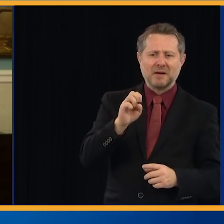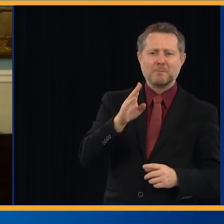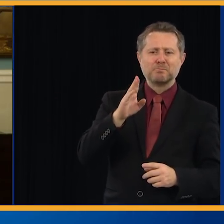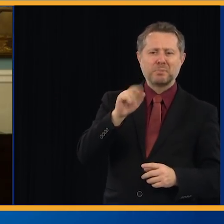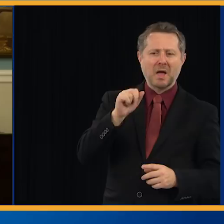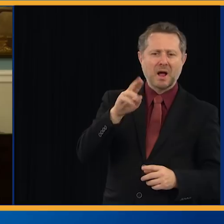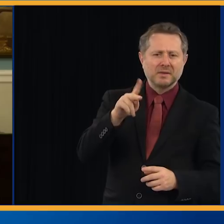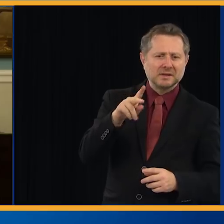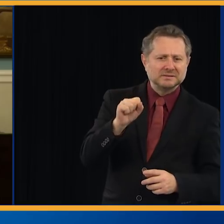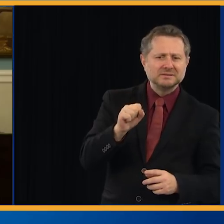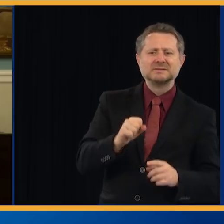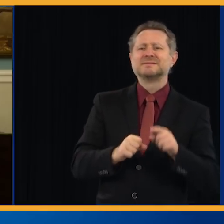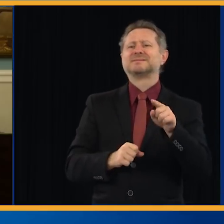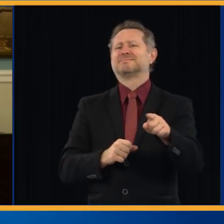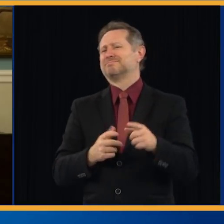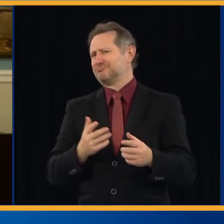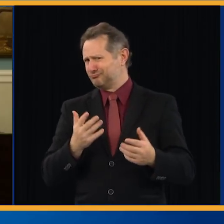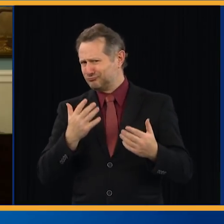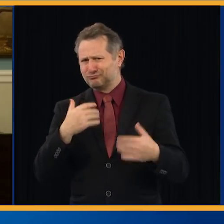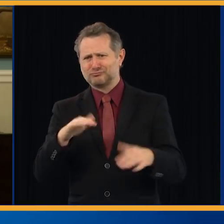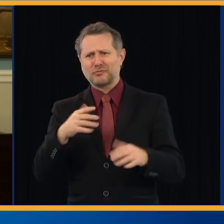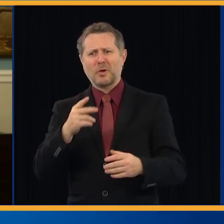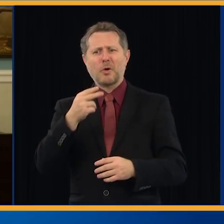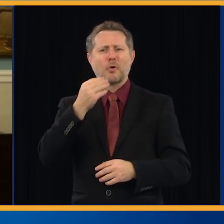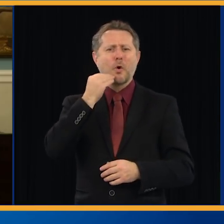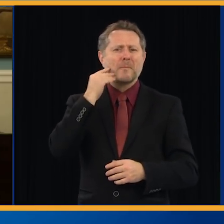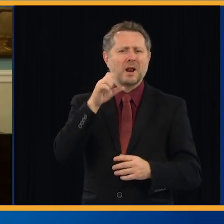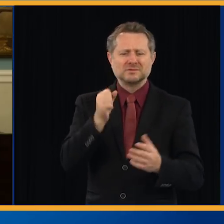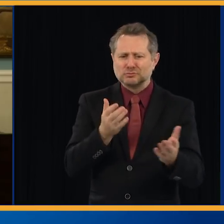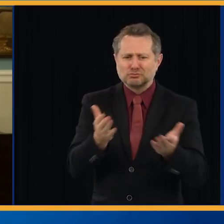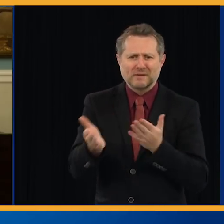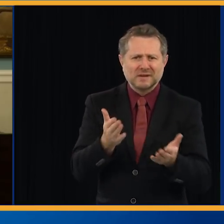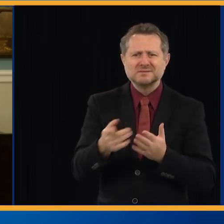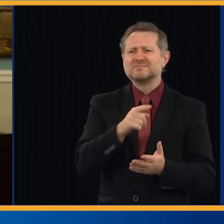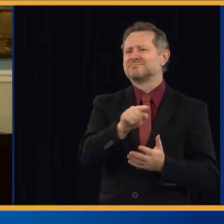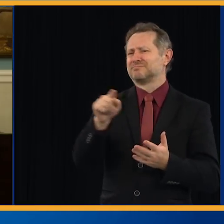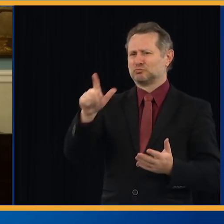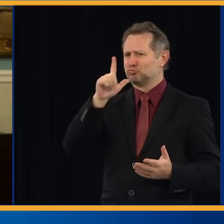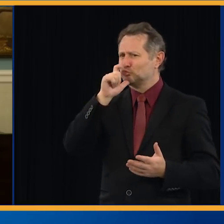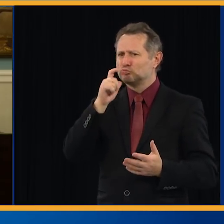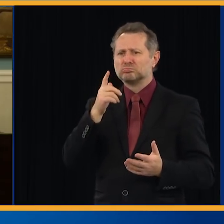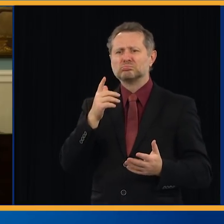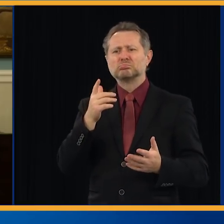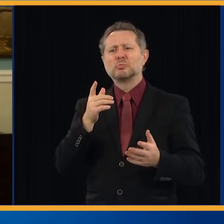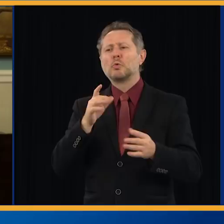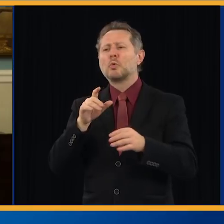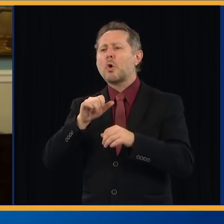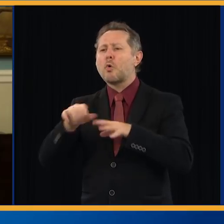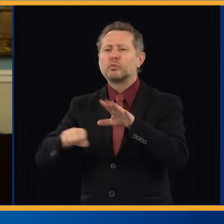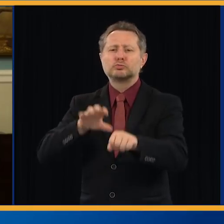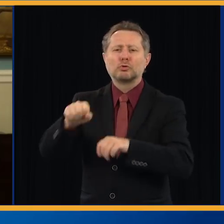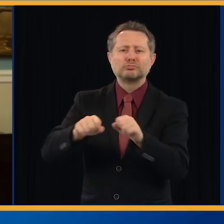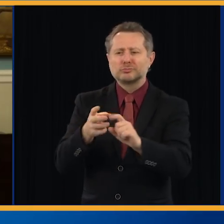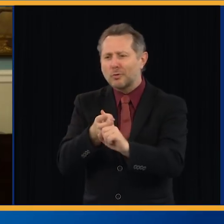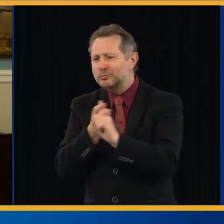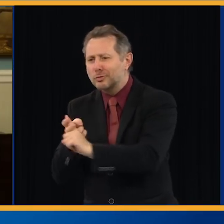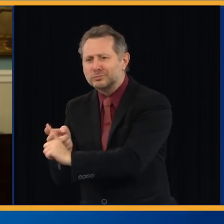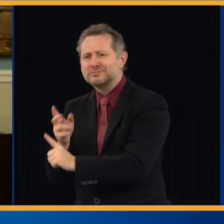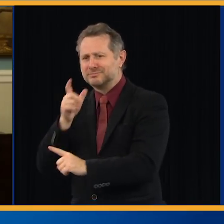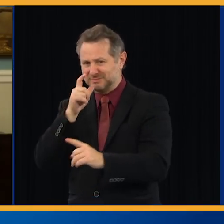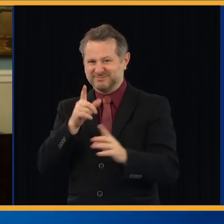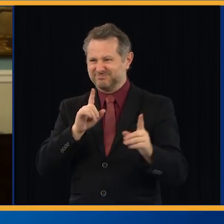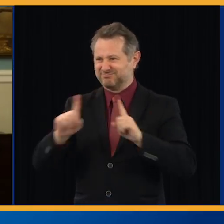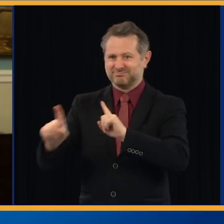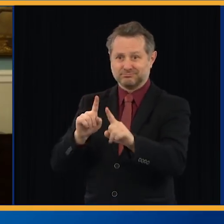and all those, also those heroic outreach workers. Governor, you know about this work, who go out there day after day to